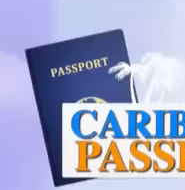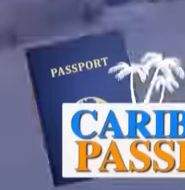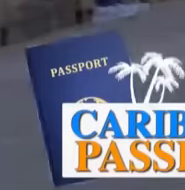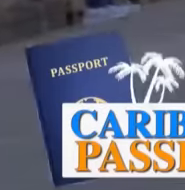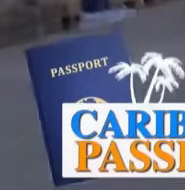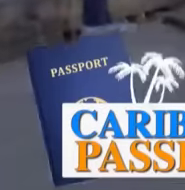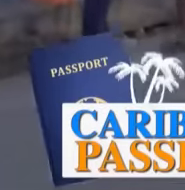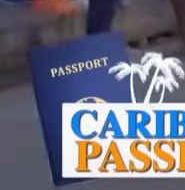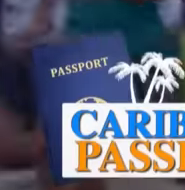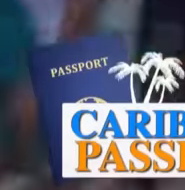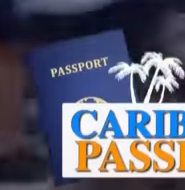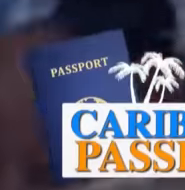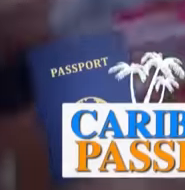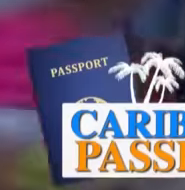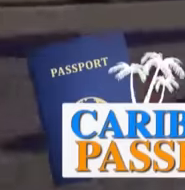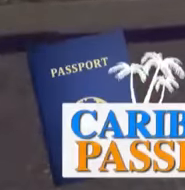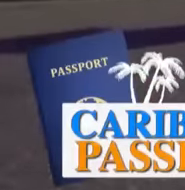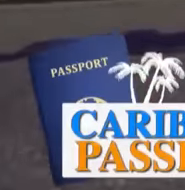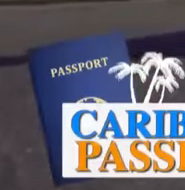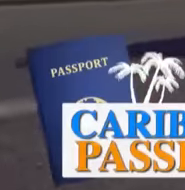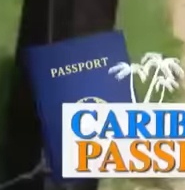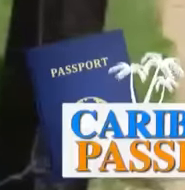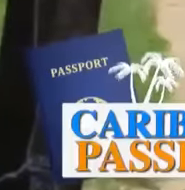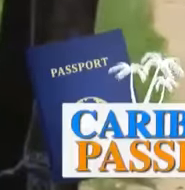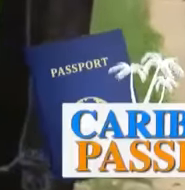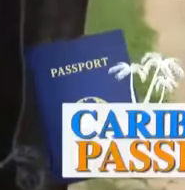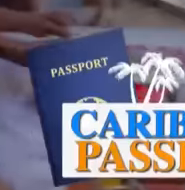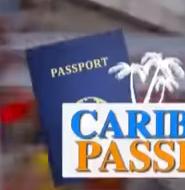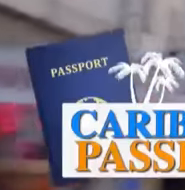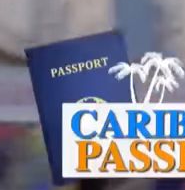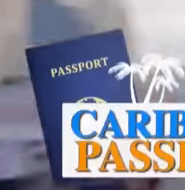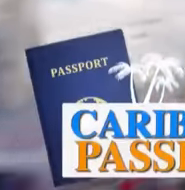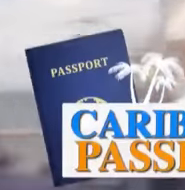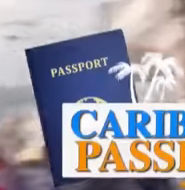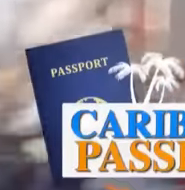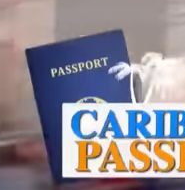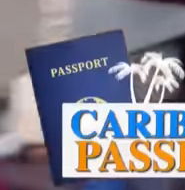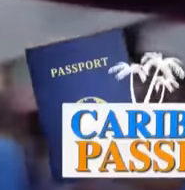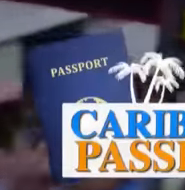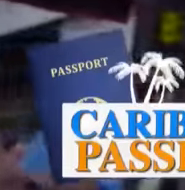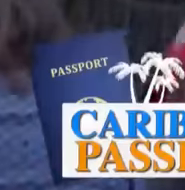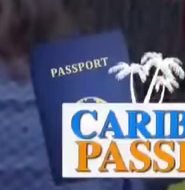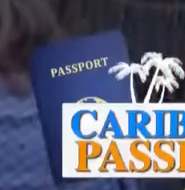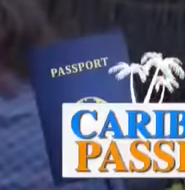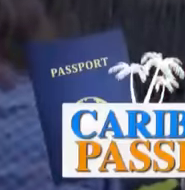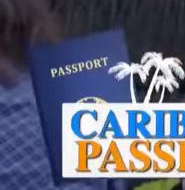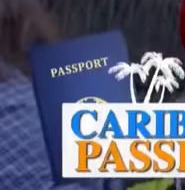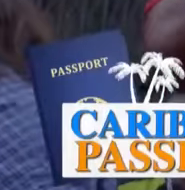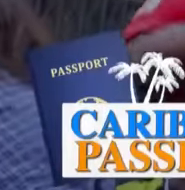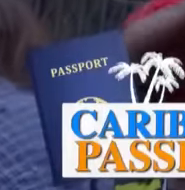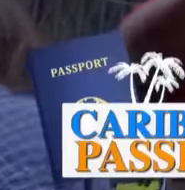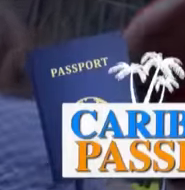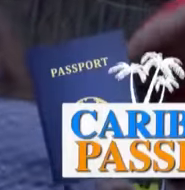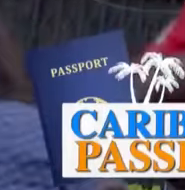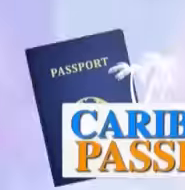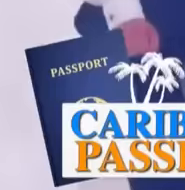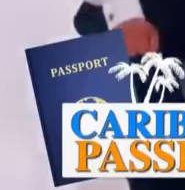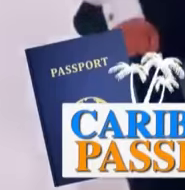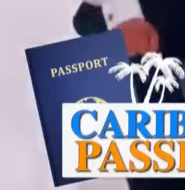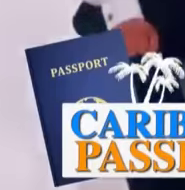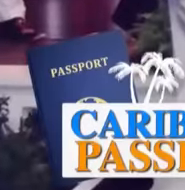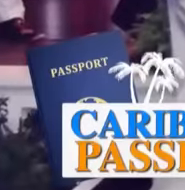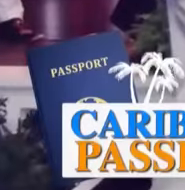Over 1,000 runners on the streets of Port of Spain. It's the newest road race challenge.